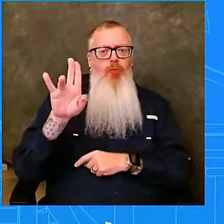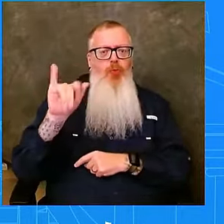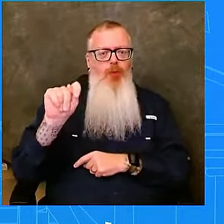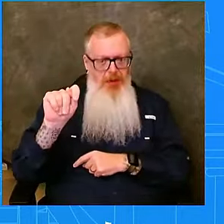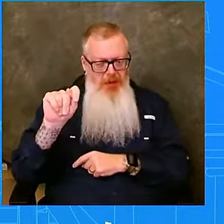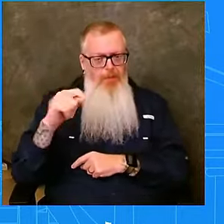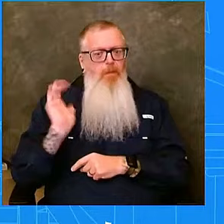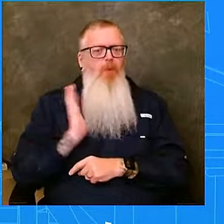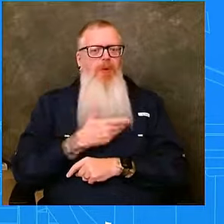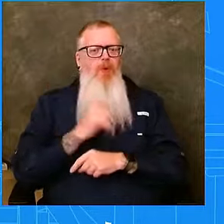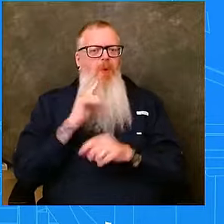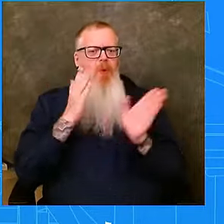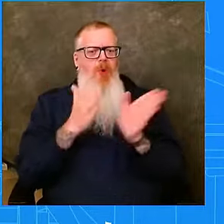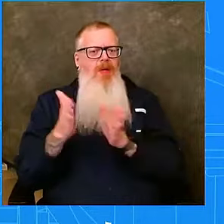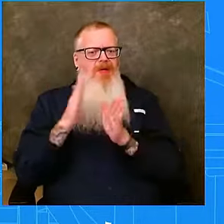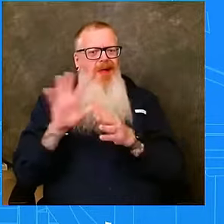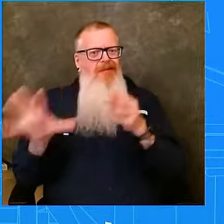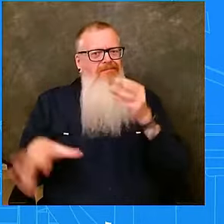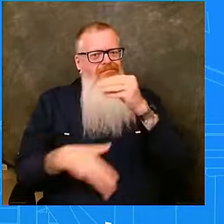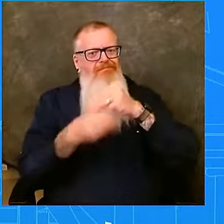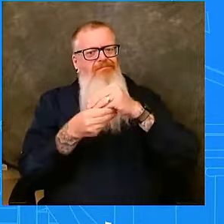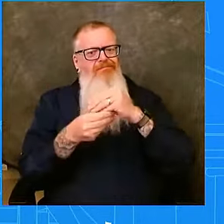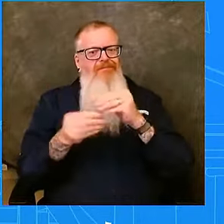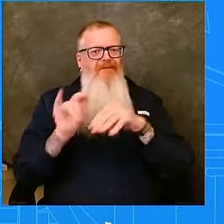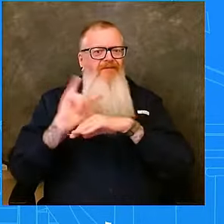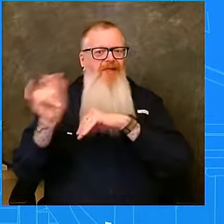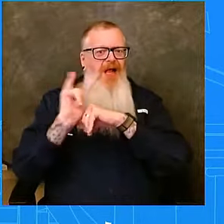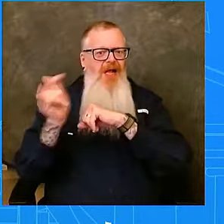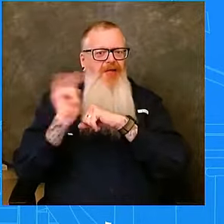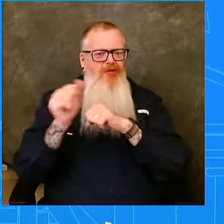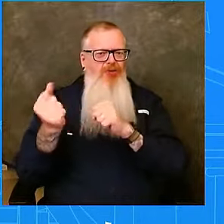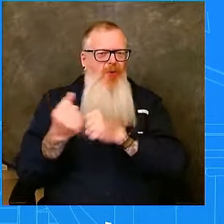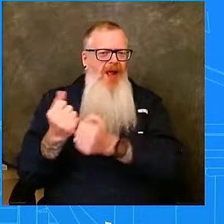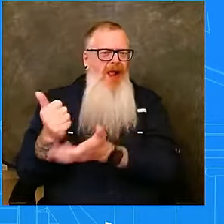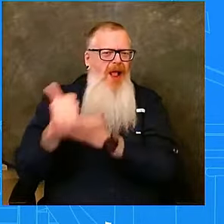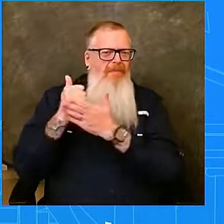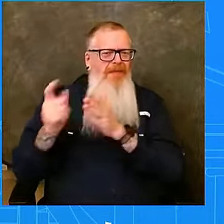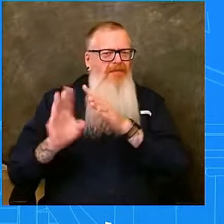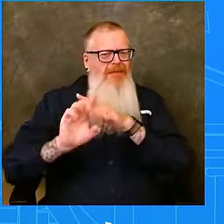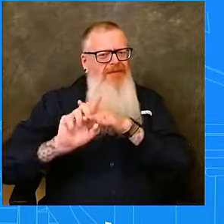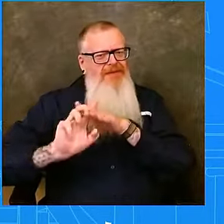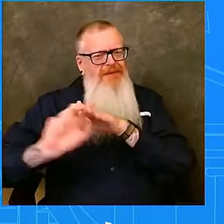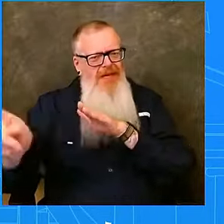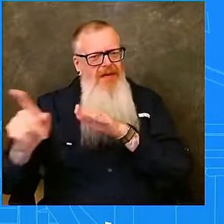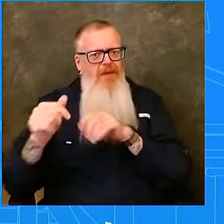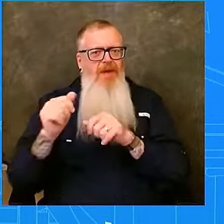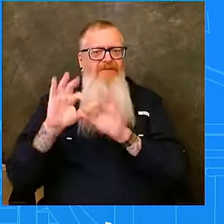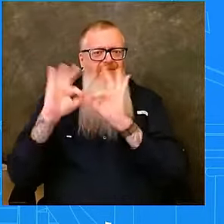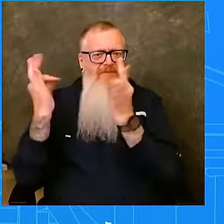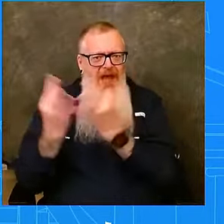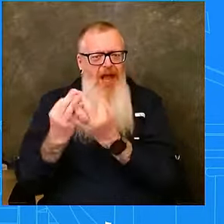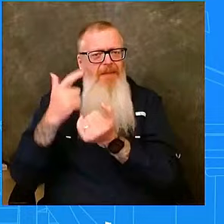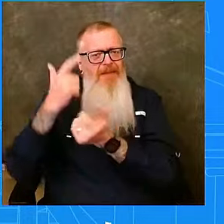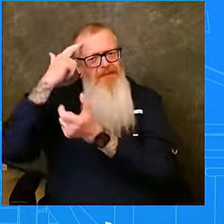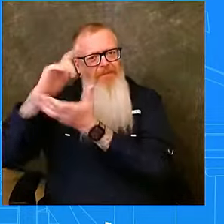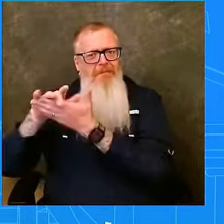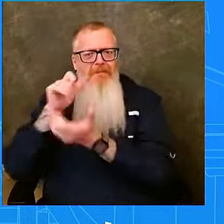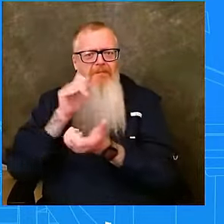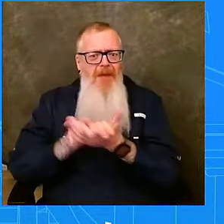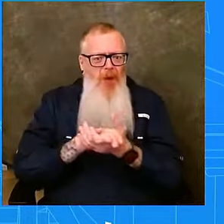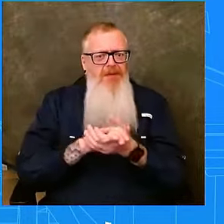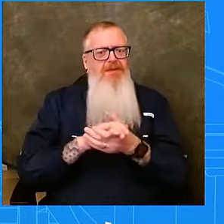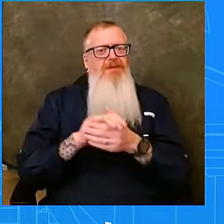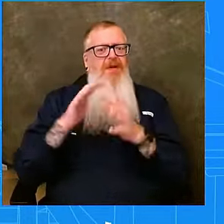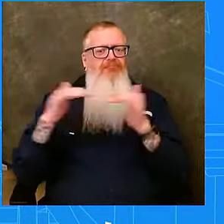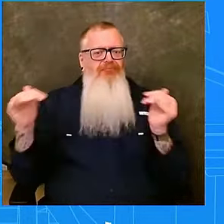parents to depart Lebanon. As long as the Beirut airport remains open, we will continue to make more airplane seats